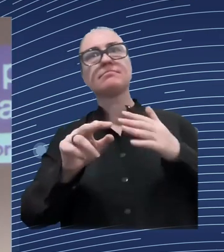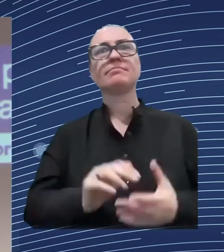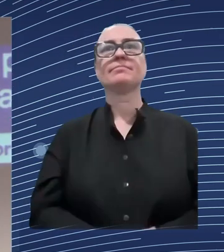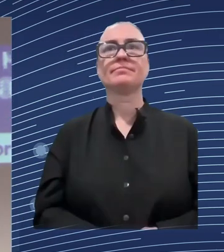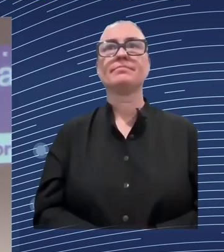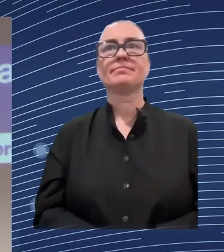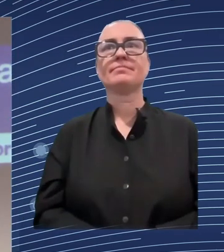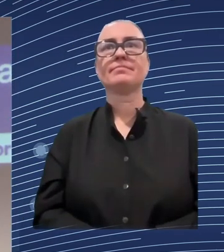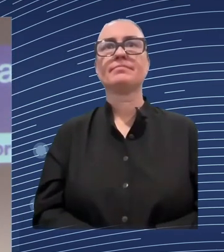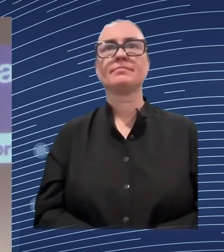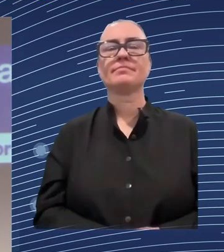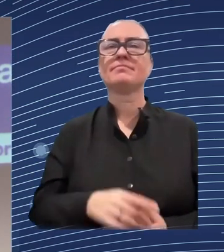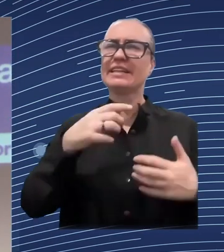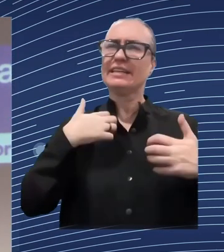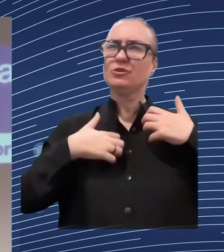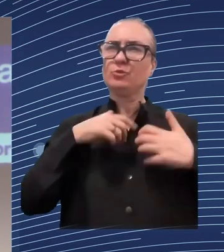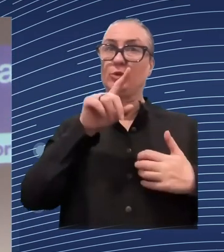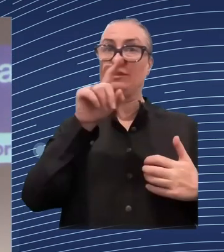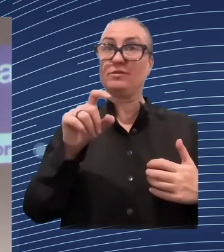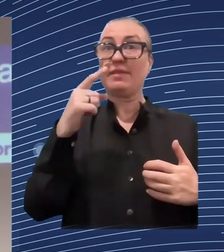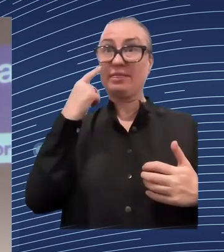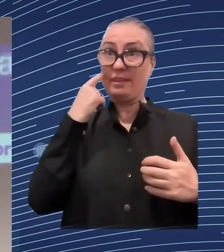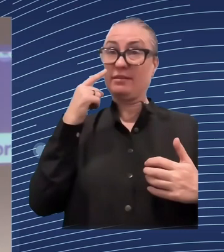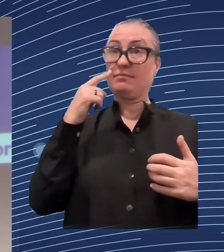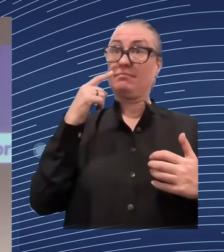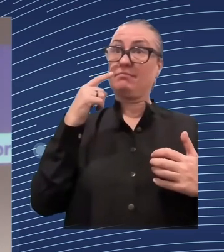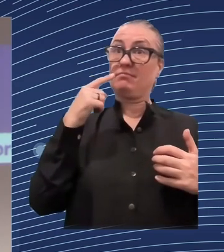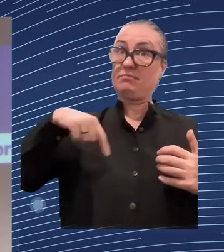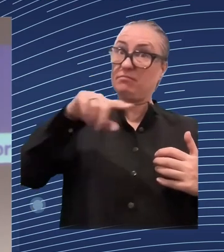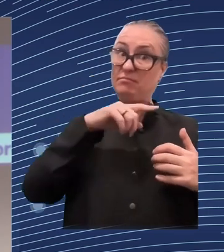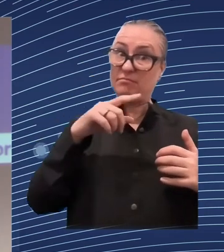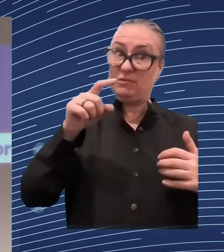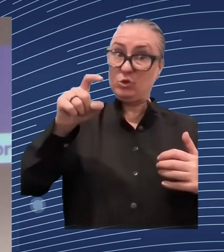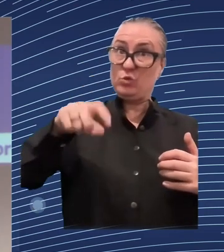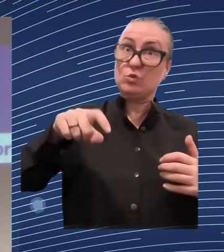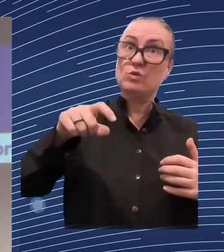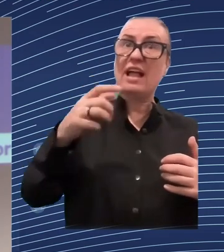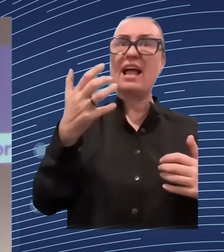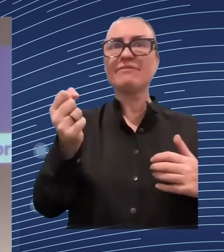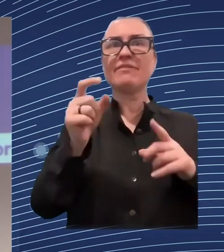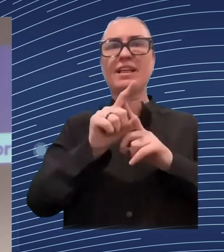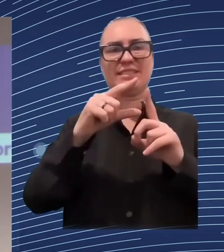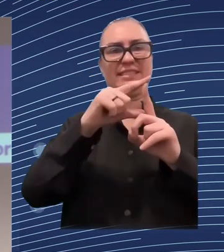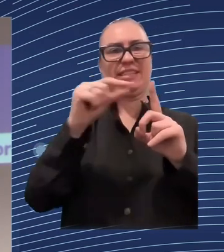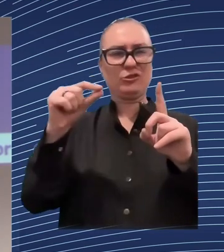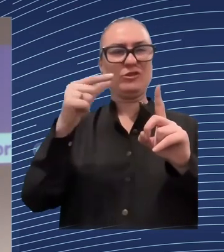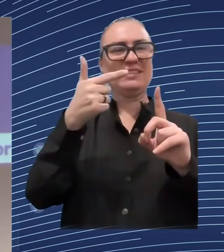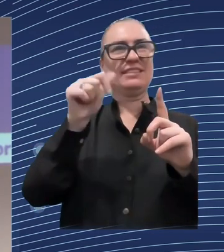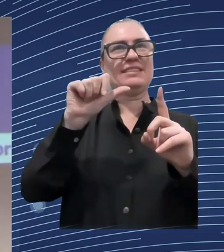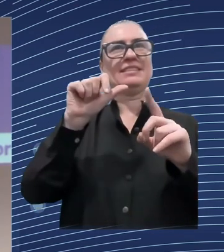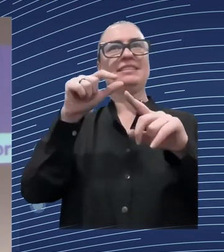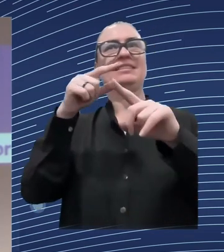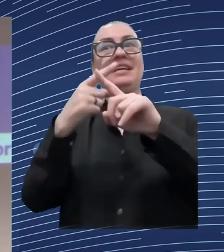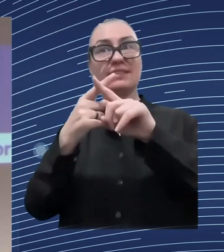Taxation of digital companies is another matter. mean, the Commission has looked at that. But that's very specific to companies. So, making inference from that